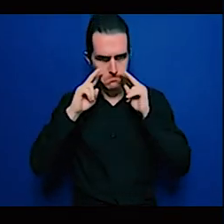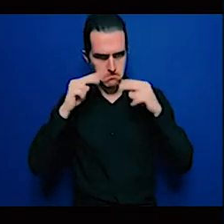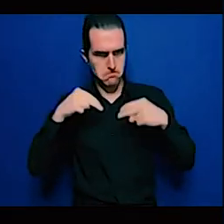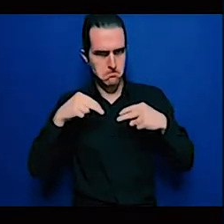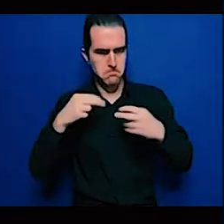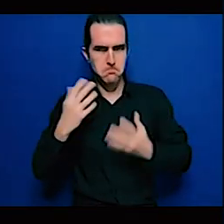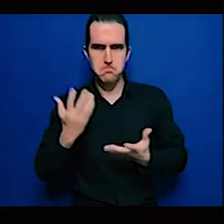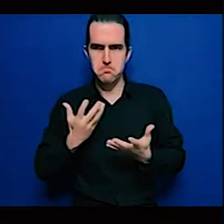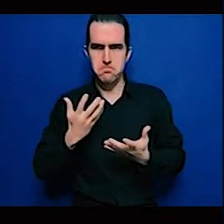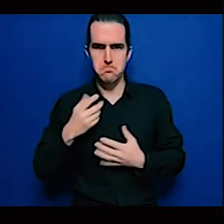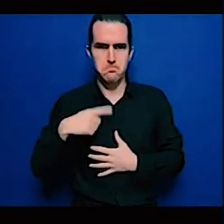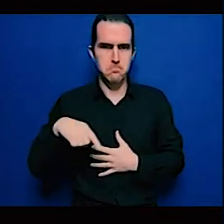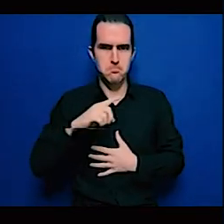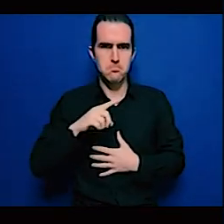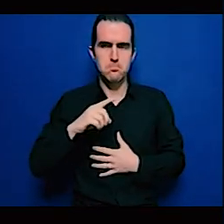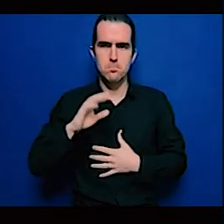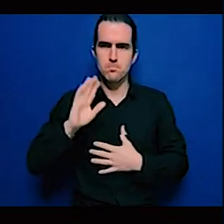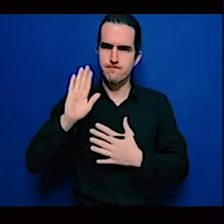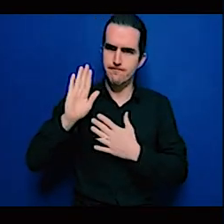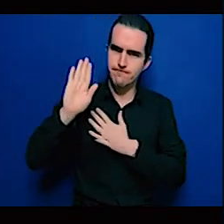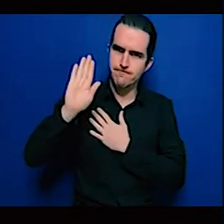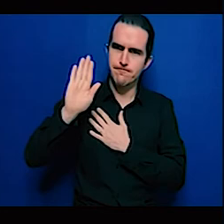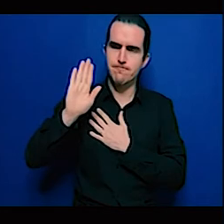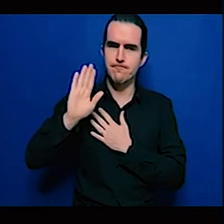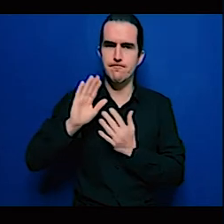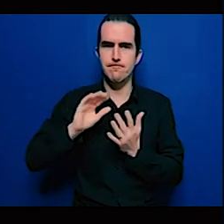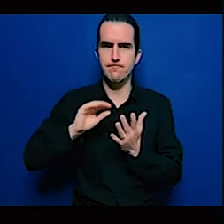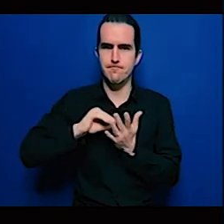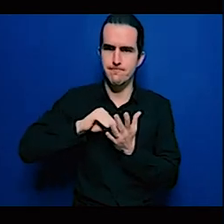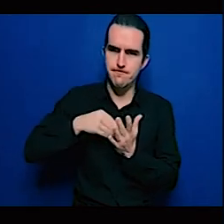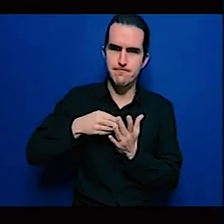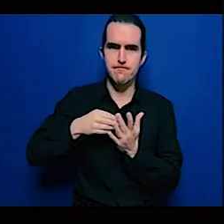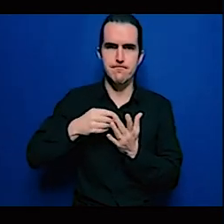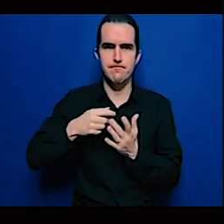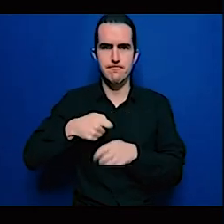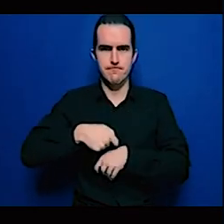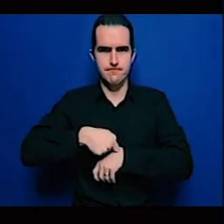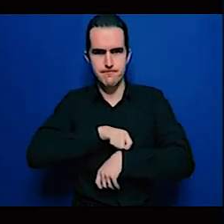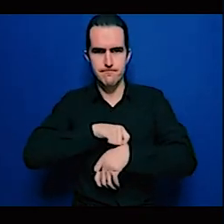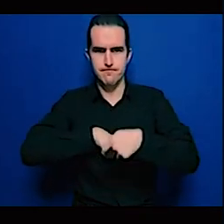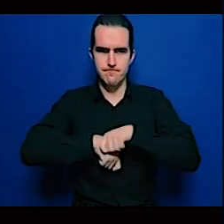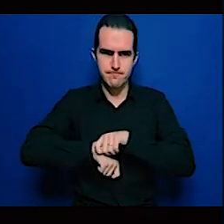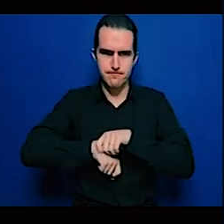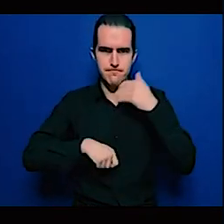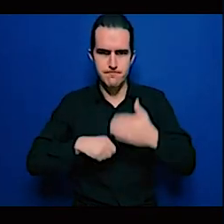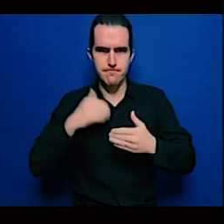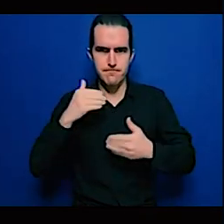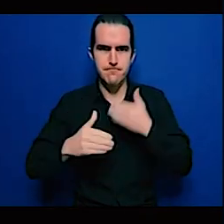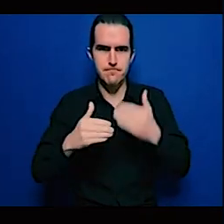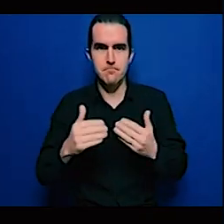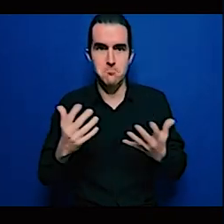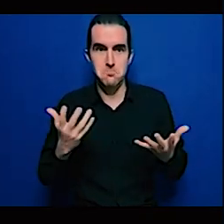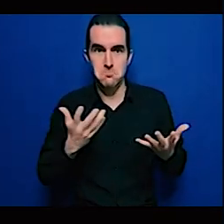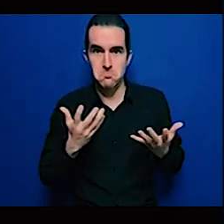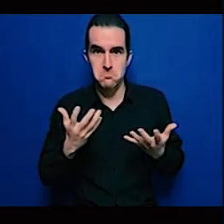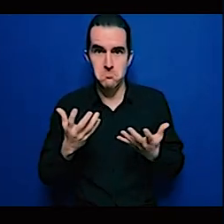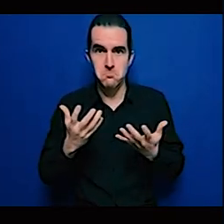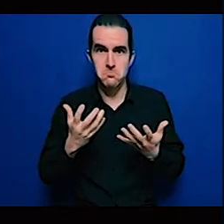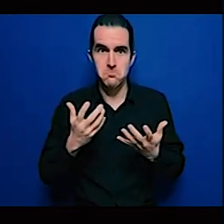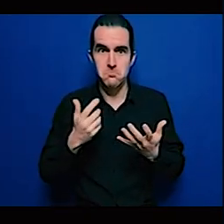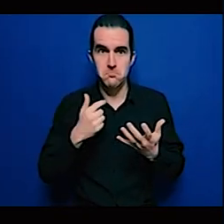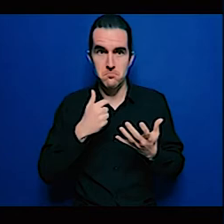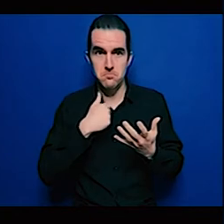implement our NDCs with our own resources instead of looking for external funding which is extremely complicated